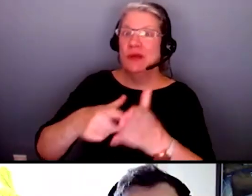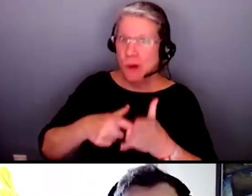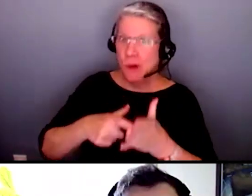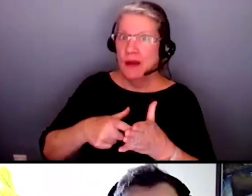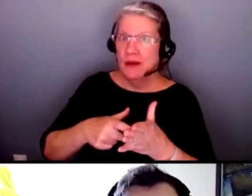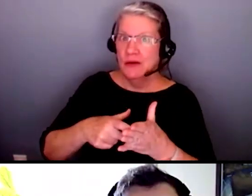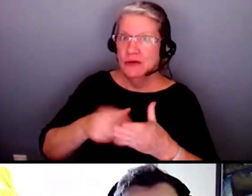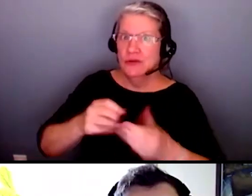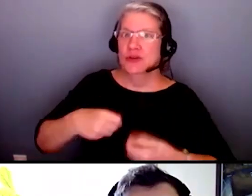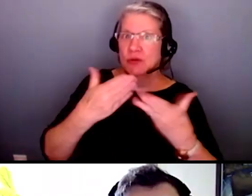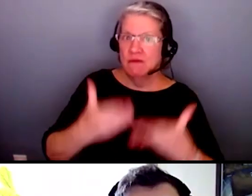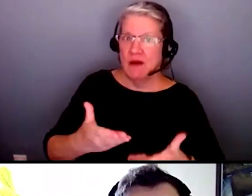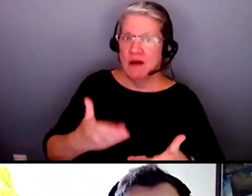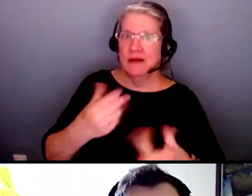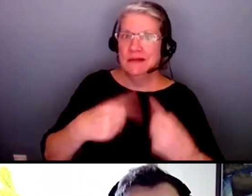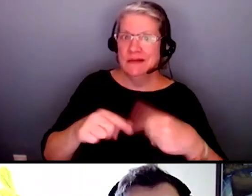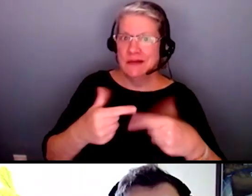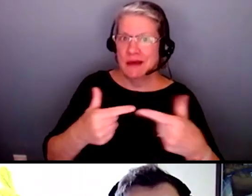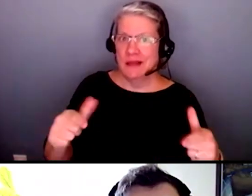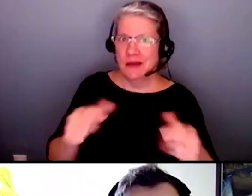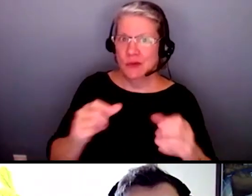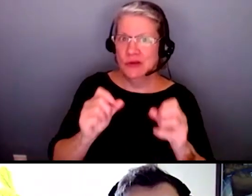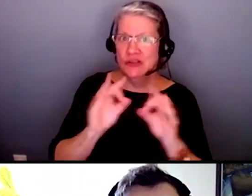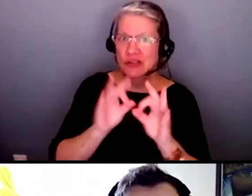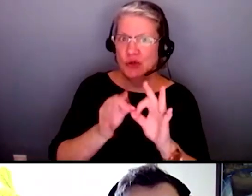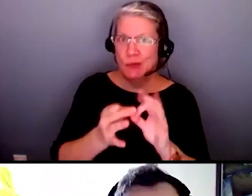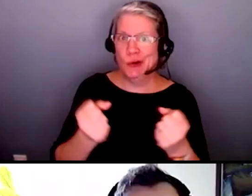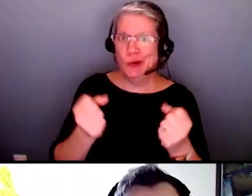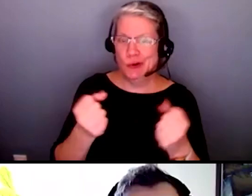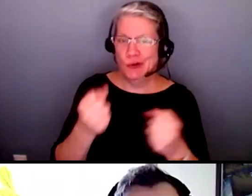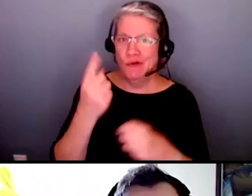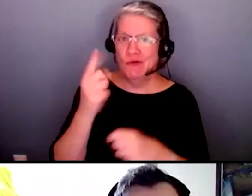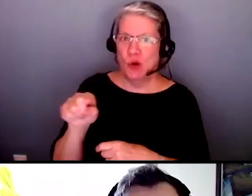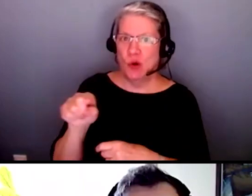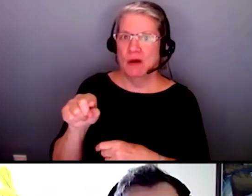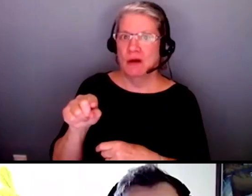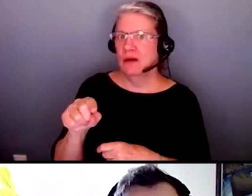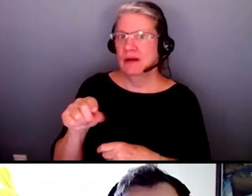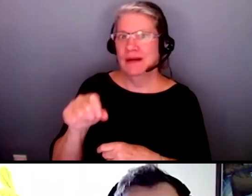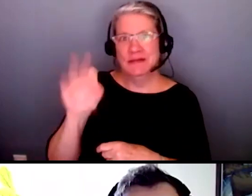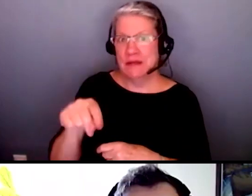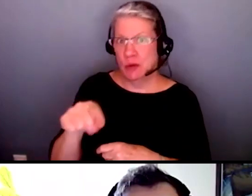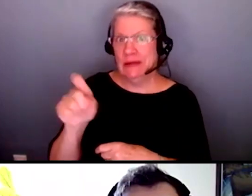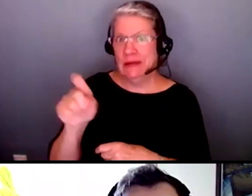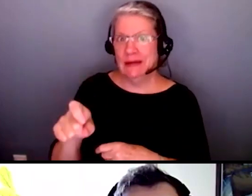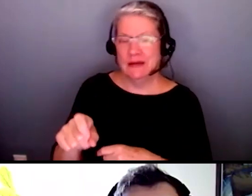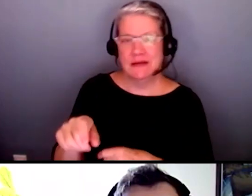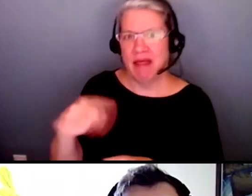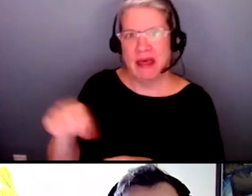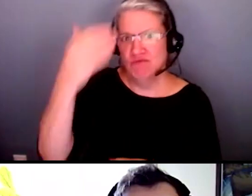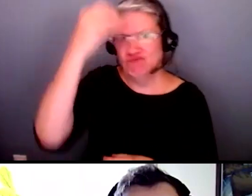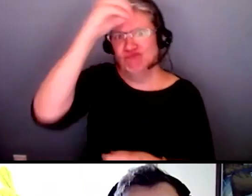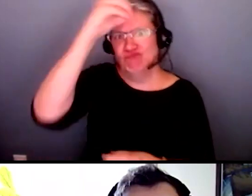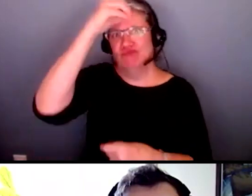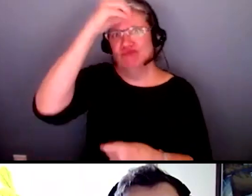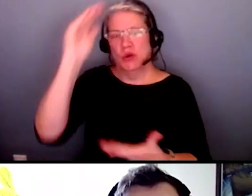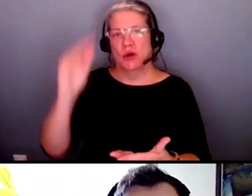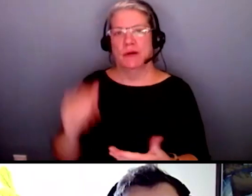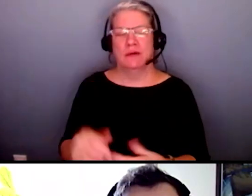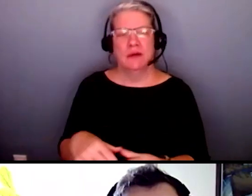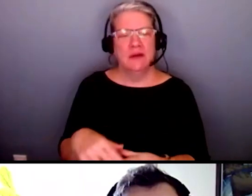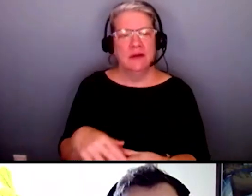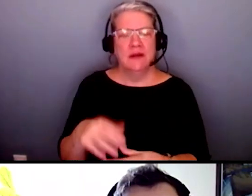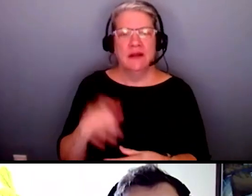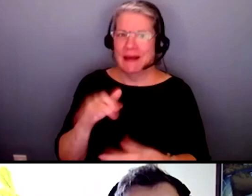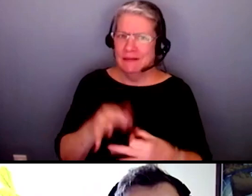a sign language interpreter if someone needs one you know that is obviously key and especially in an emergency